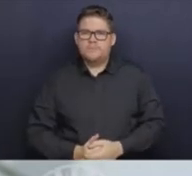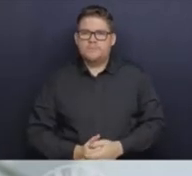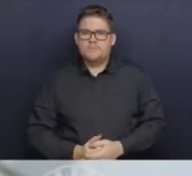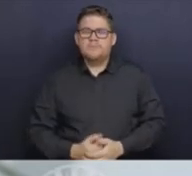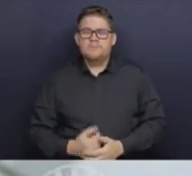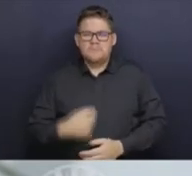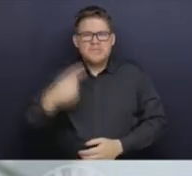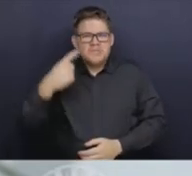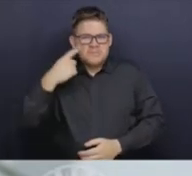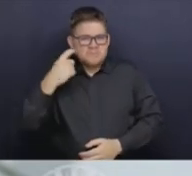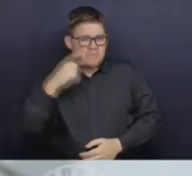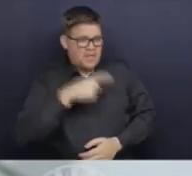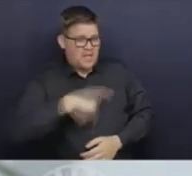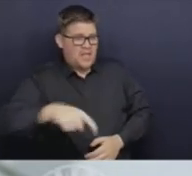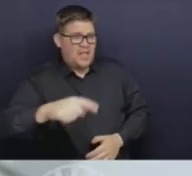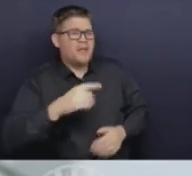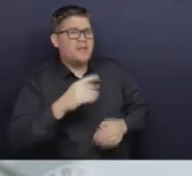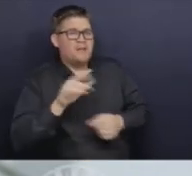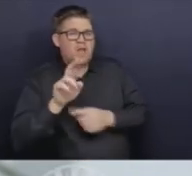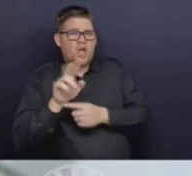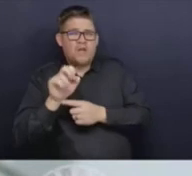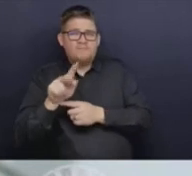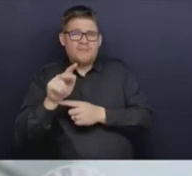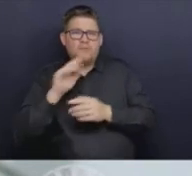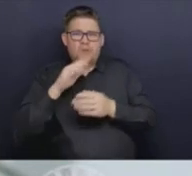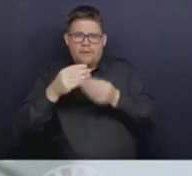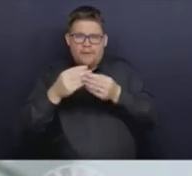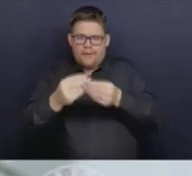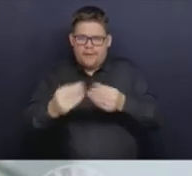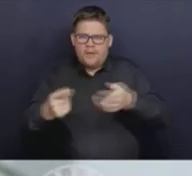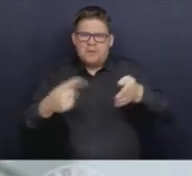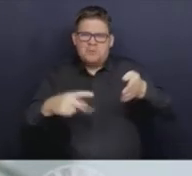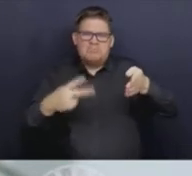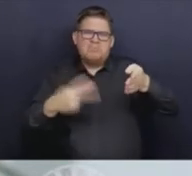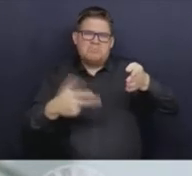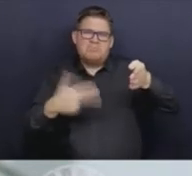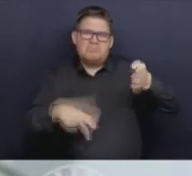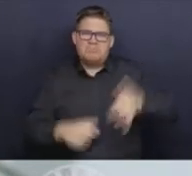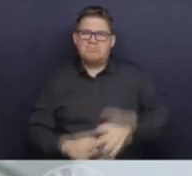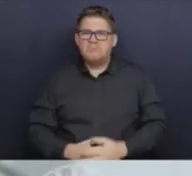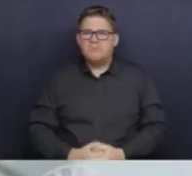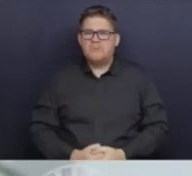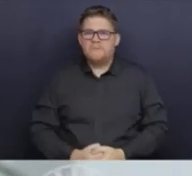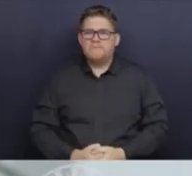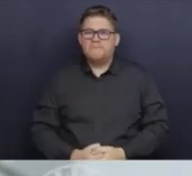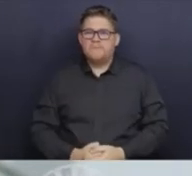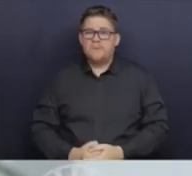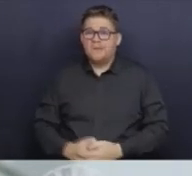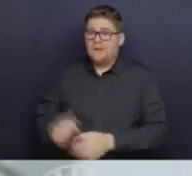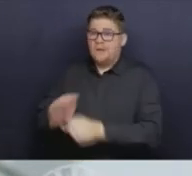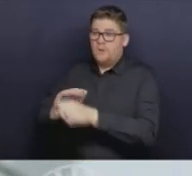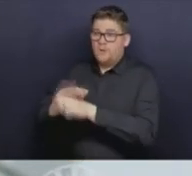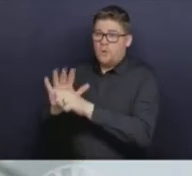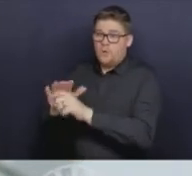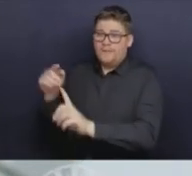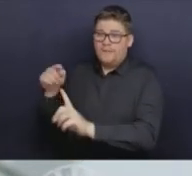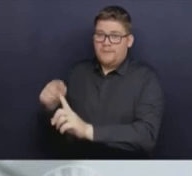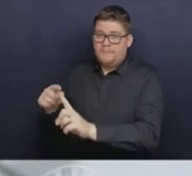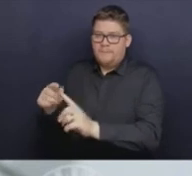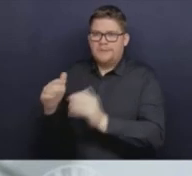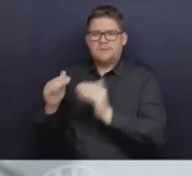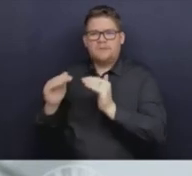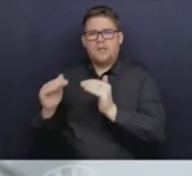next few weeks. And with COVID, what we're seeing is relatively steady and that's the good basis of protection that we have.